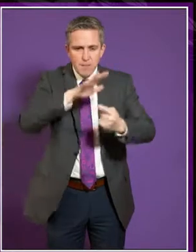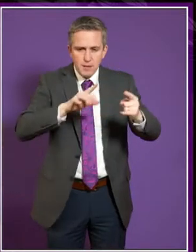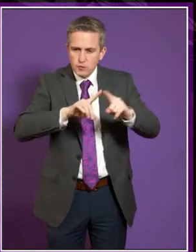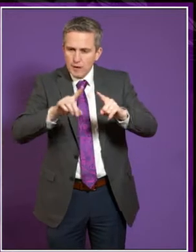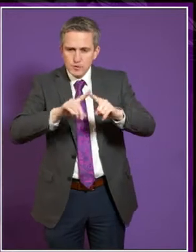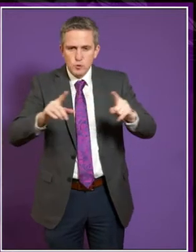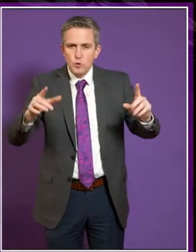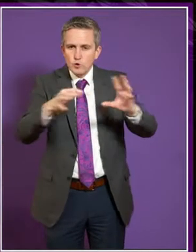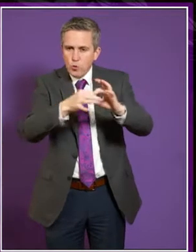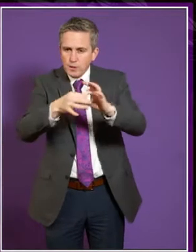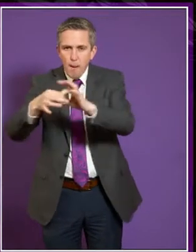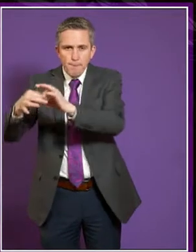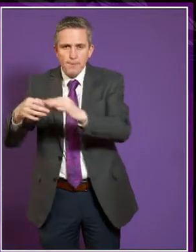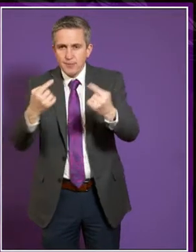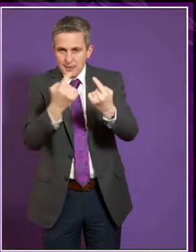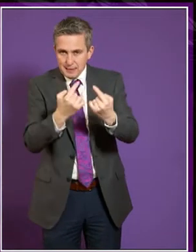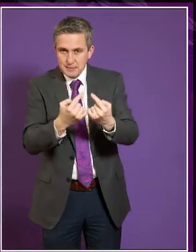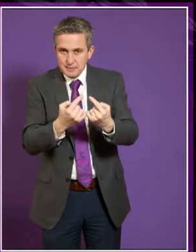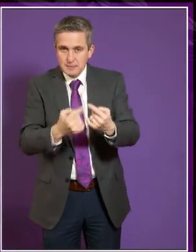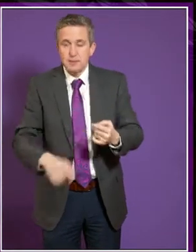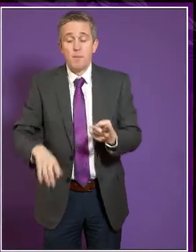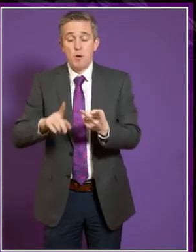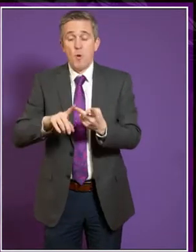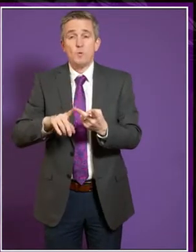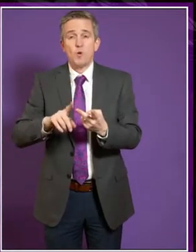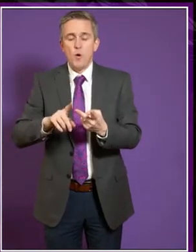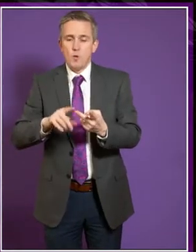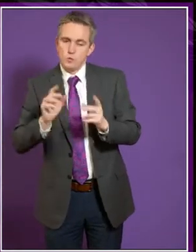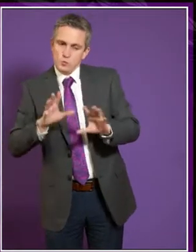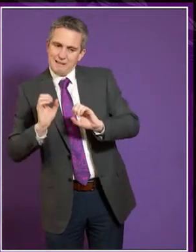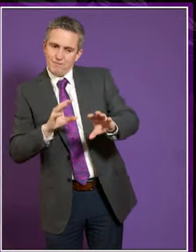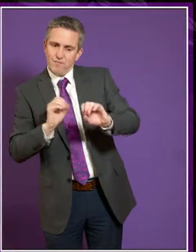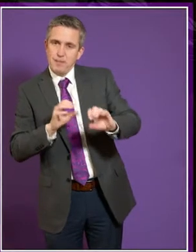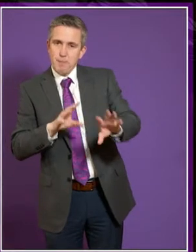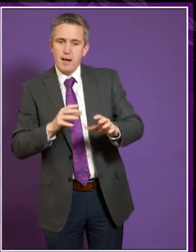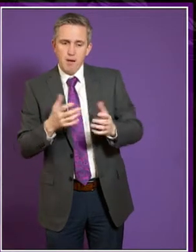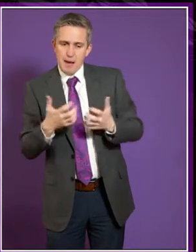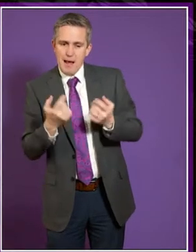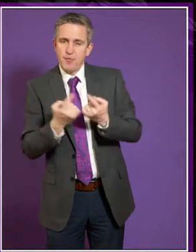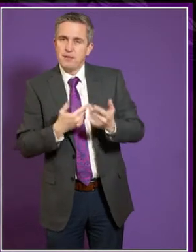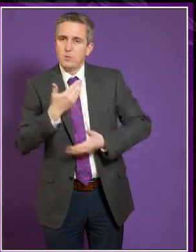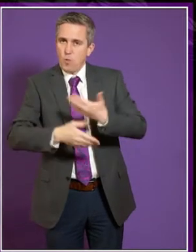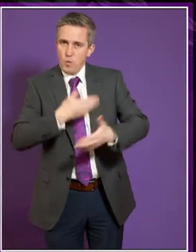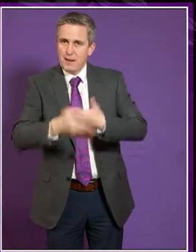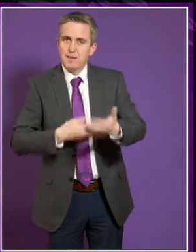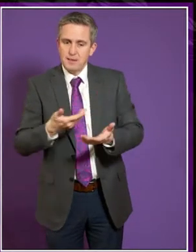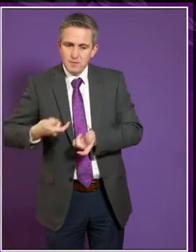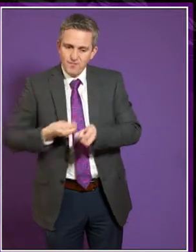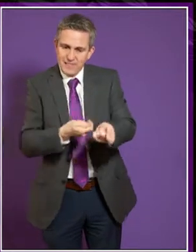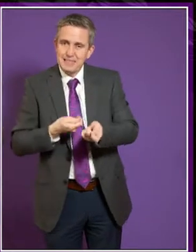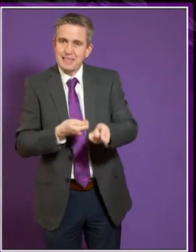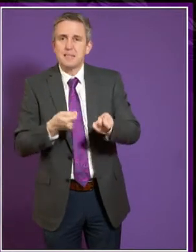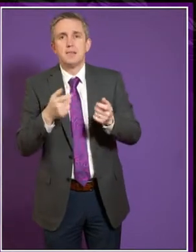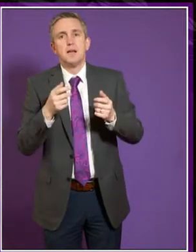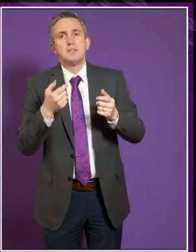the critical bit, the critical friend is important as well. Peter needs to report annually on how the system in Scotland is doing,